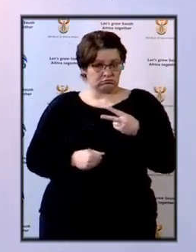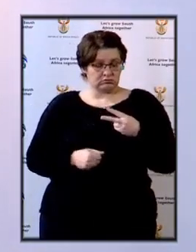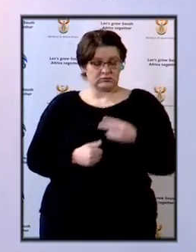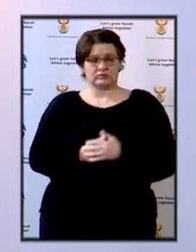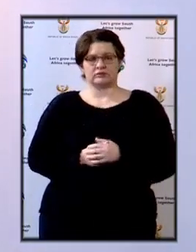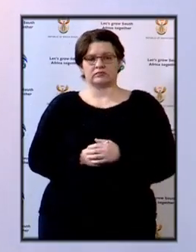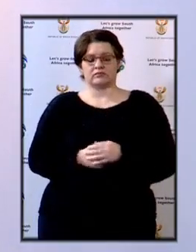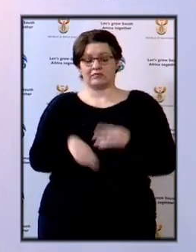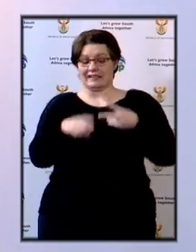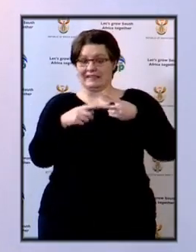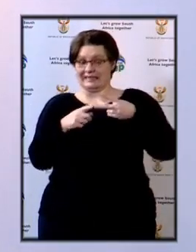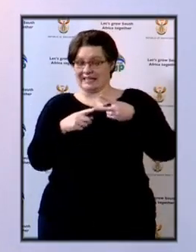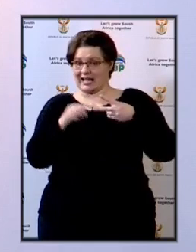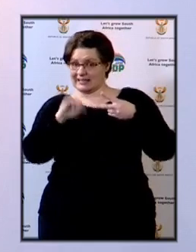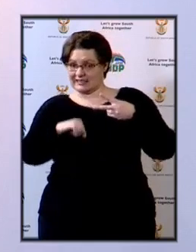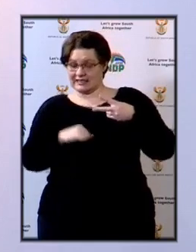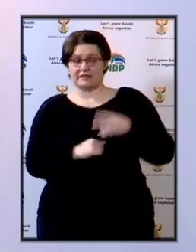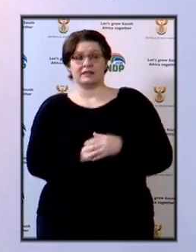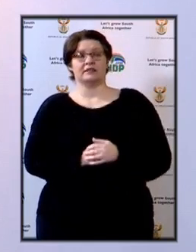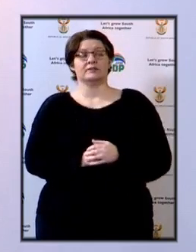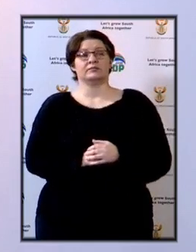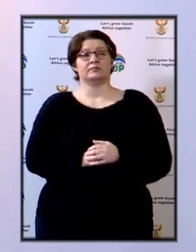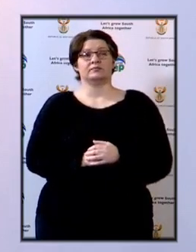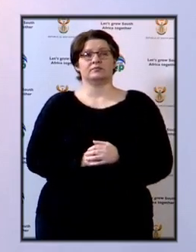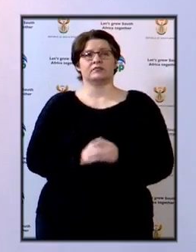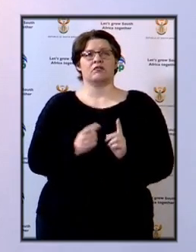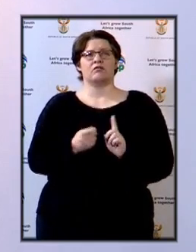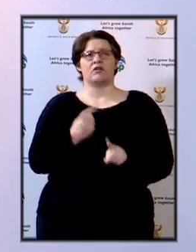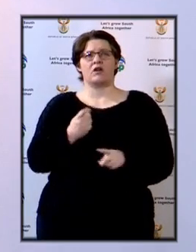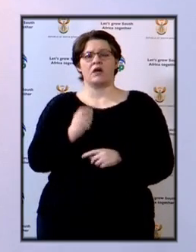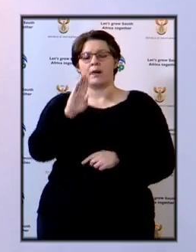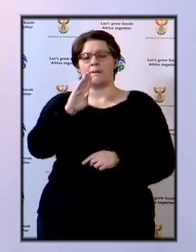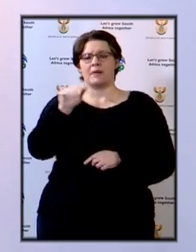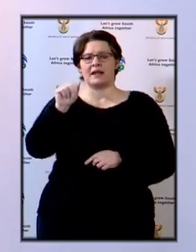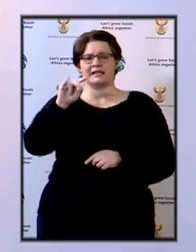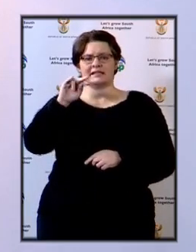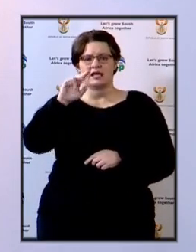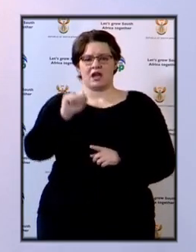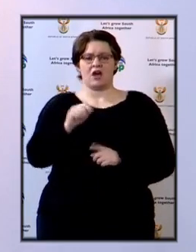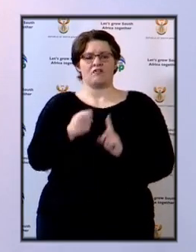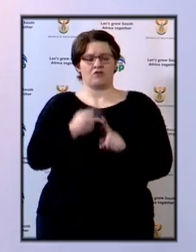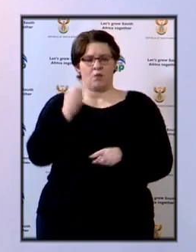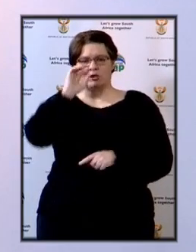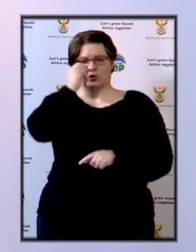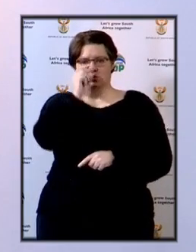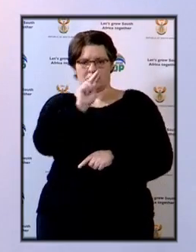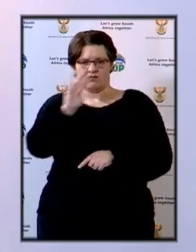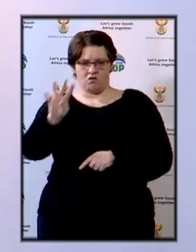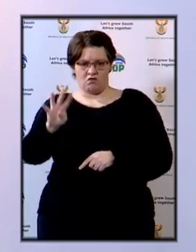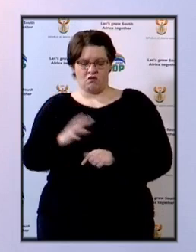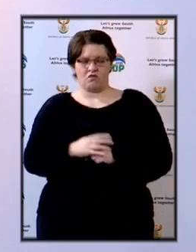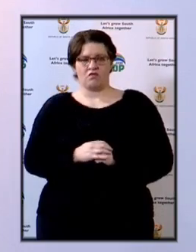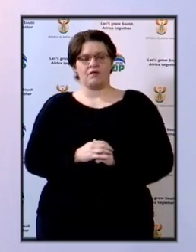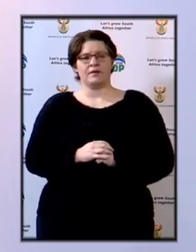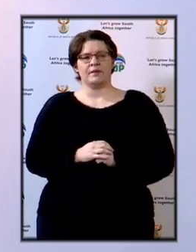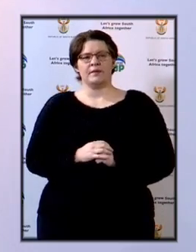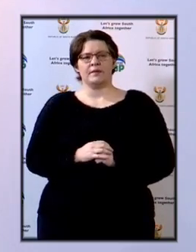Thank you, Chair. The second question is from Danita Hunter from News24.